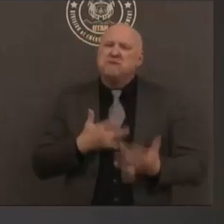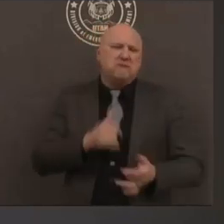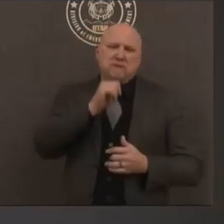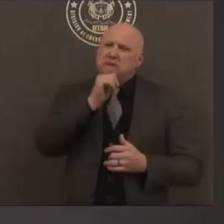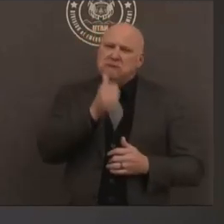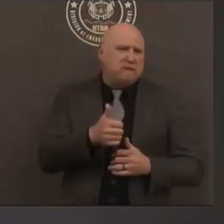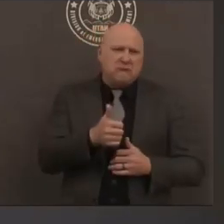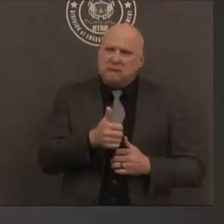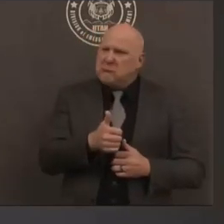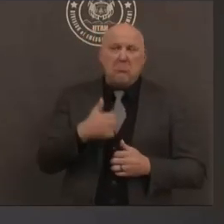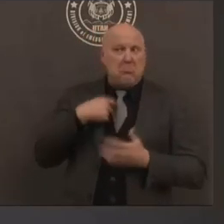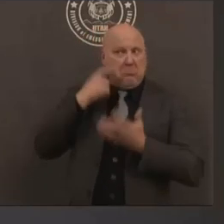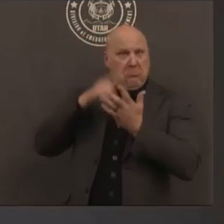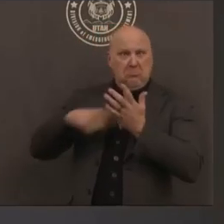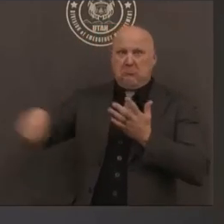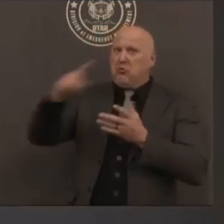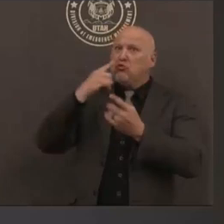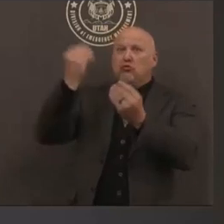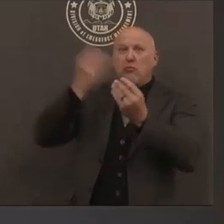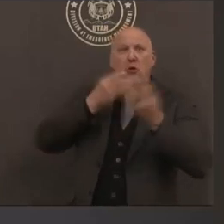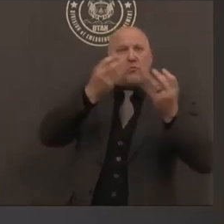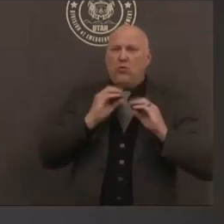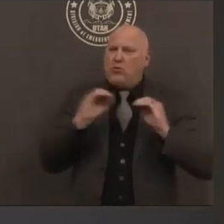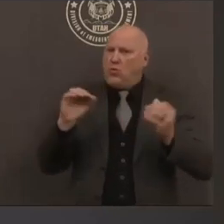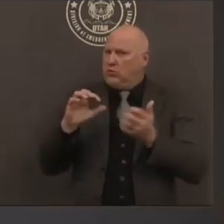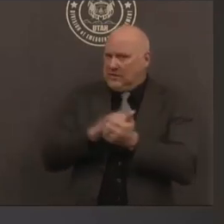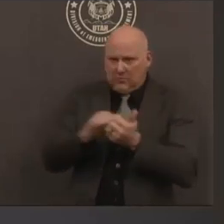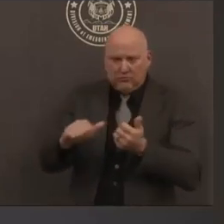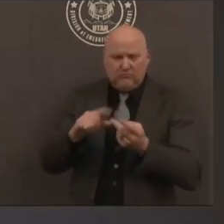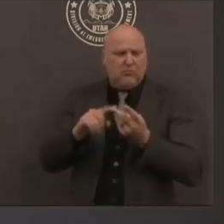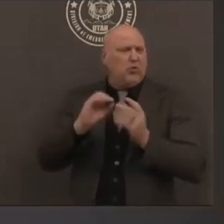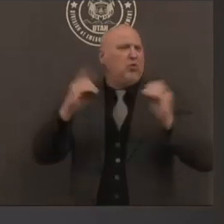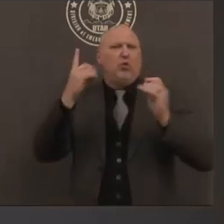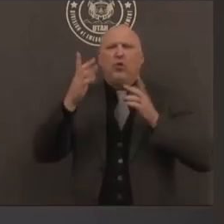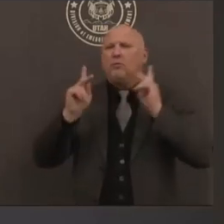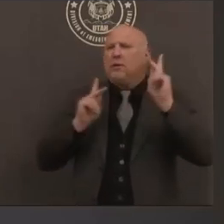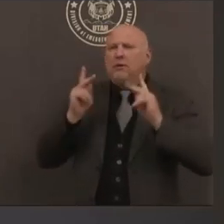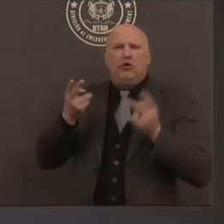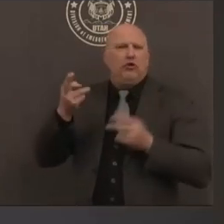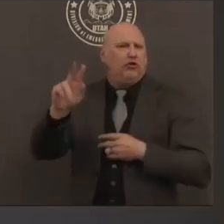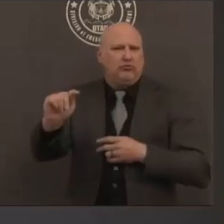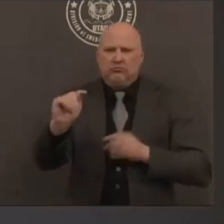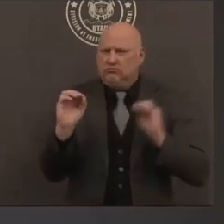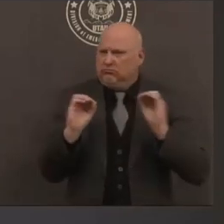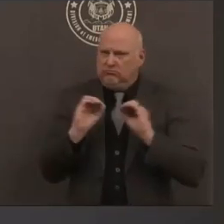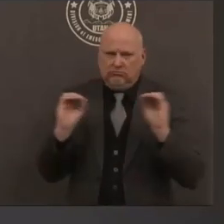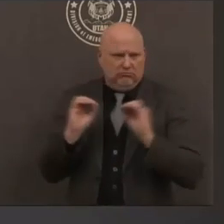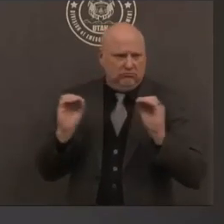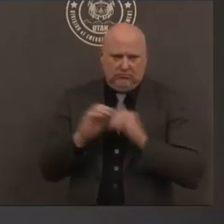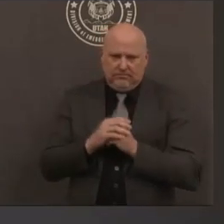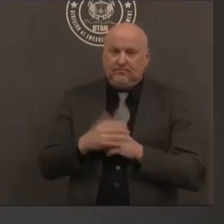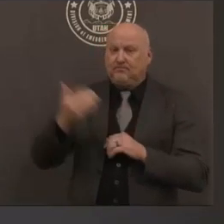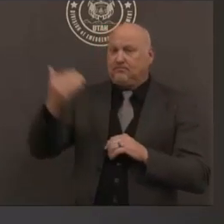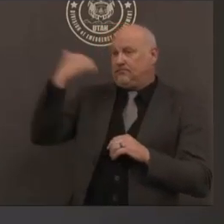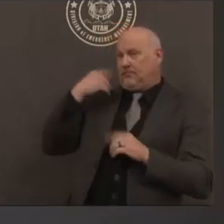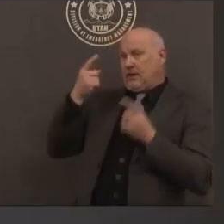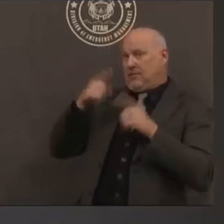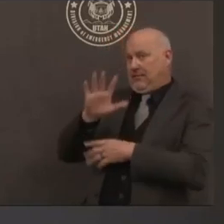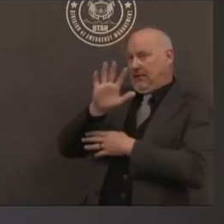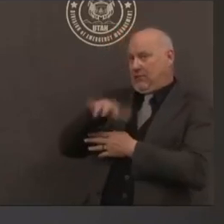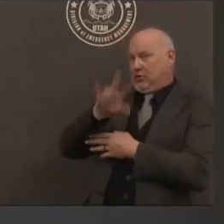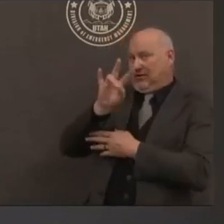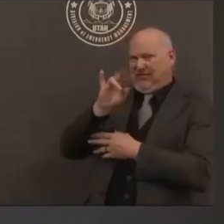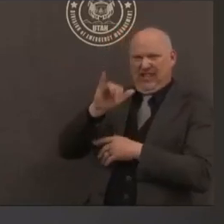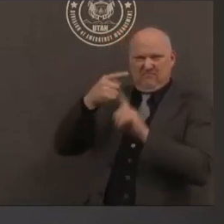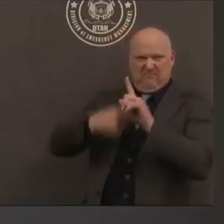we're really fortunate that even in the magnitude 5.7 quake we had in march uh there were no injuries from that it could have been something